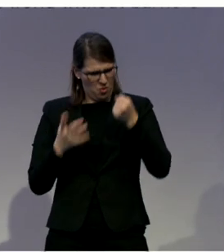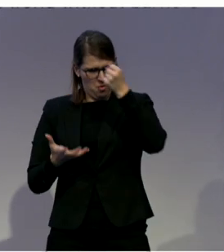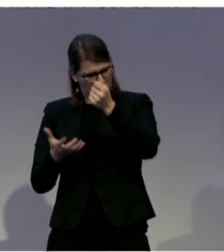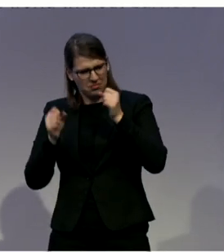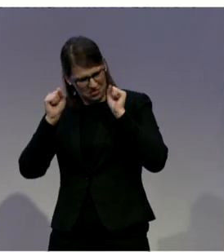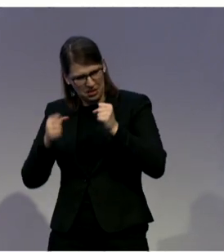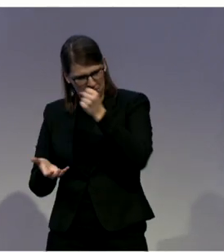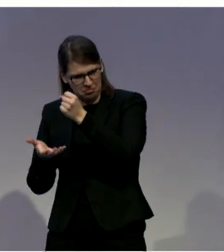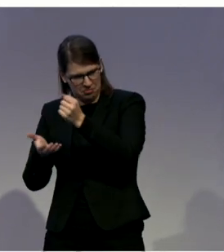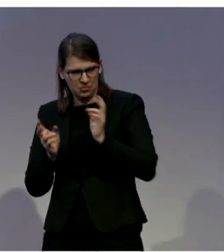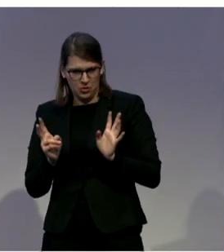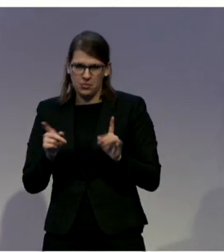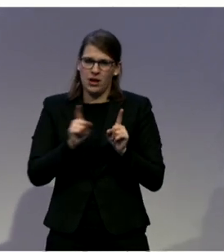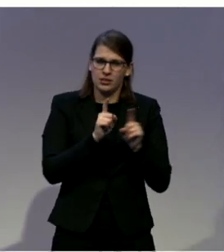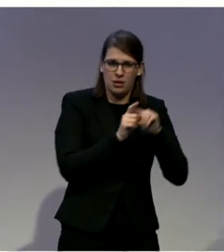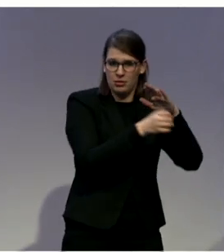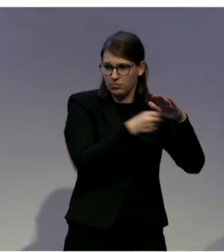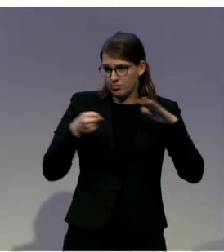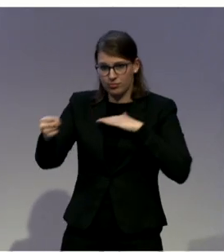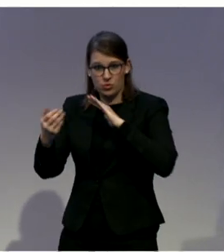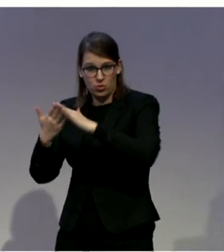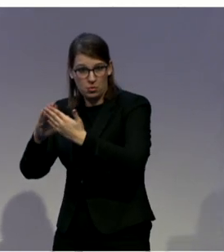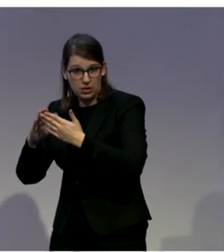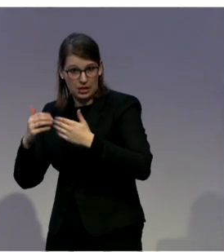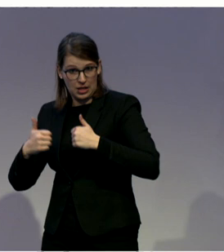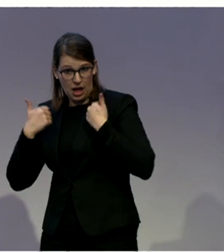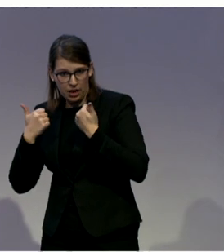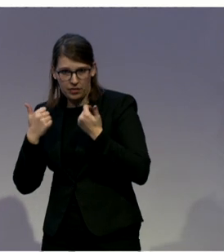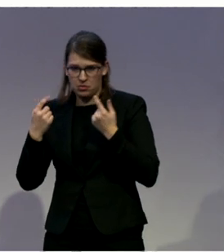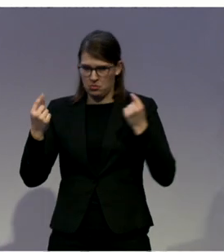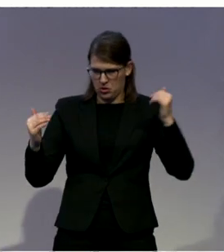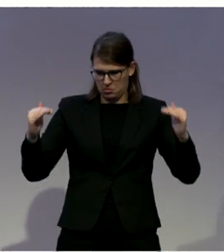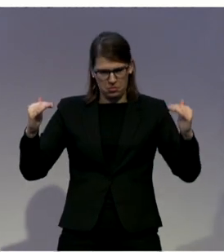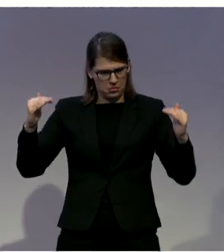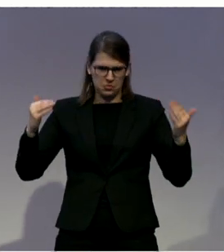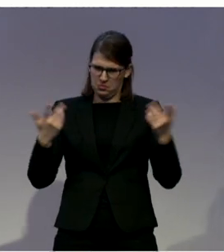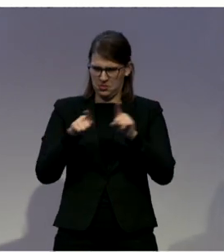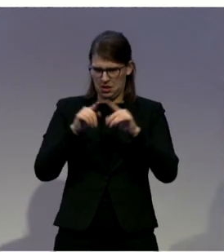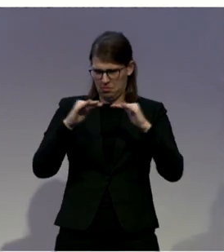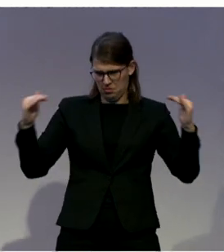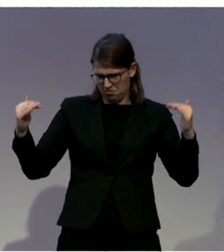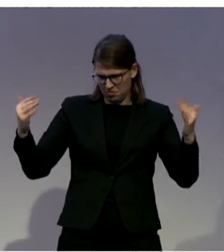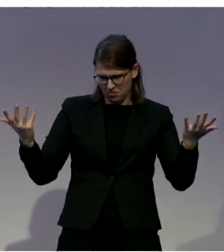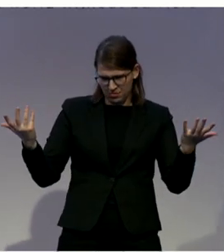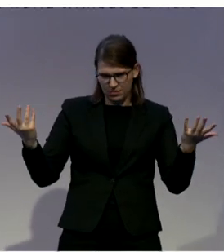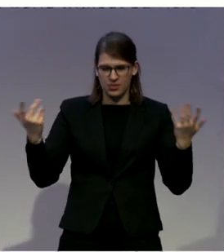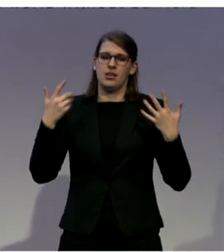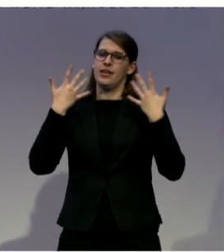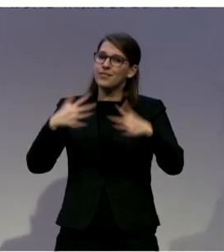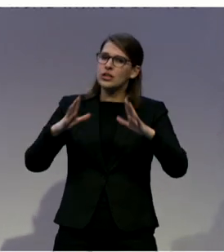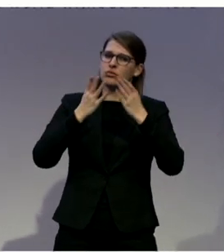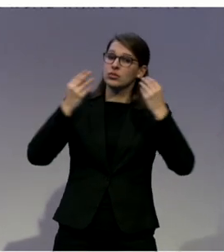were cost savings to be made. However, what we found was after doing a lot of the research, you know, doing